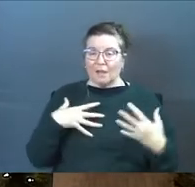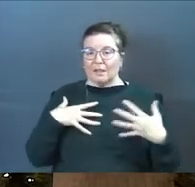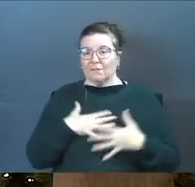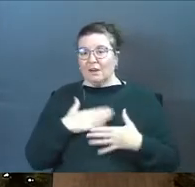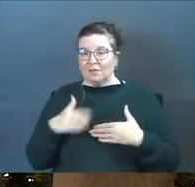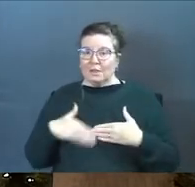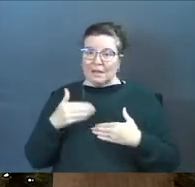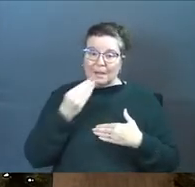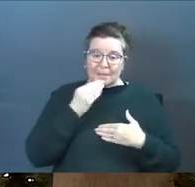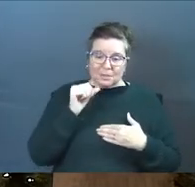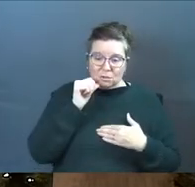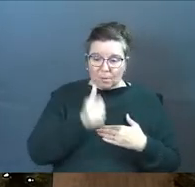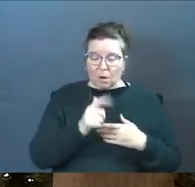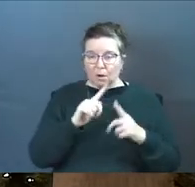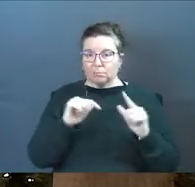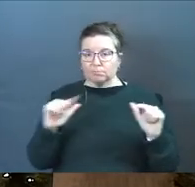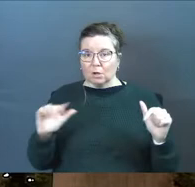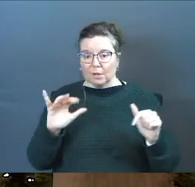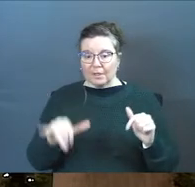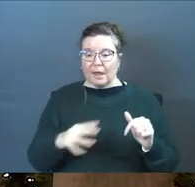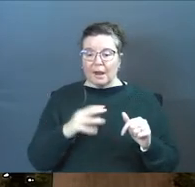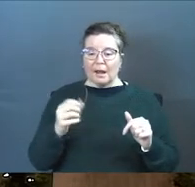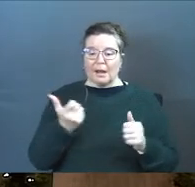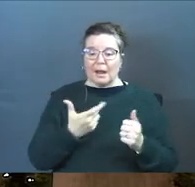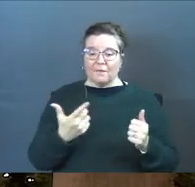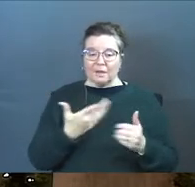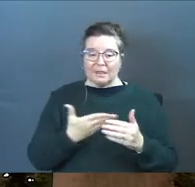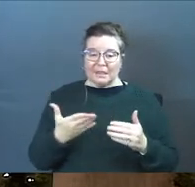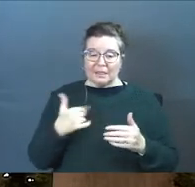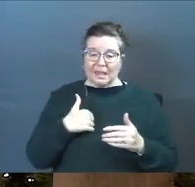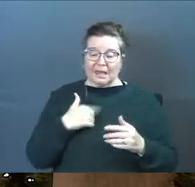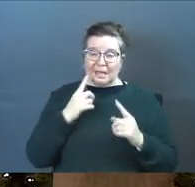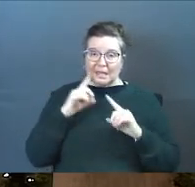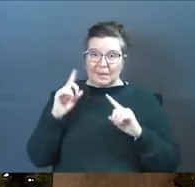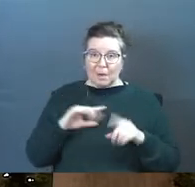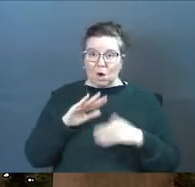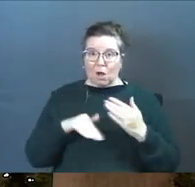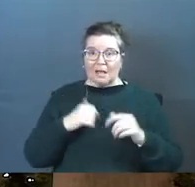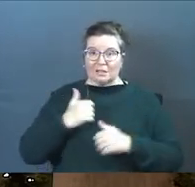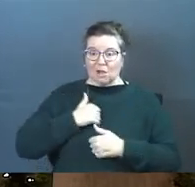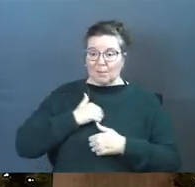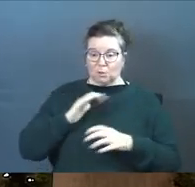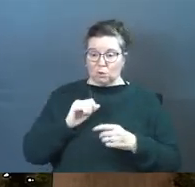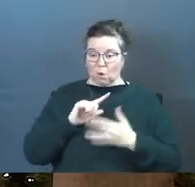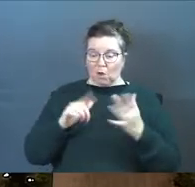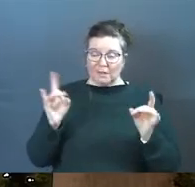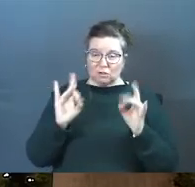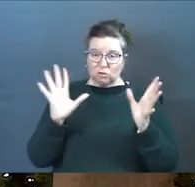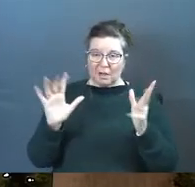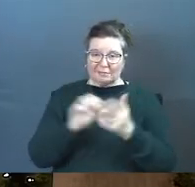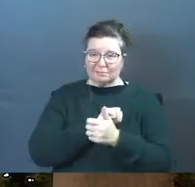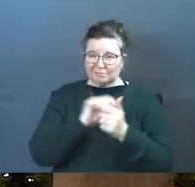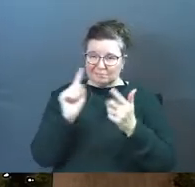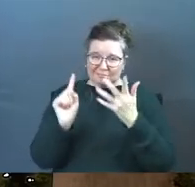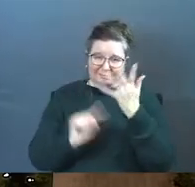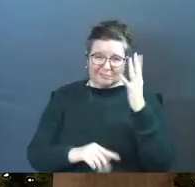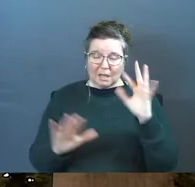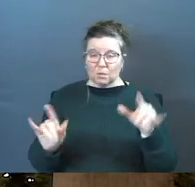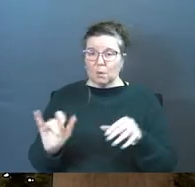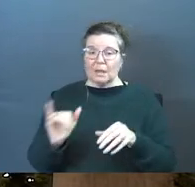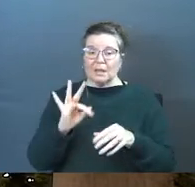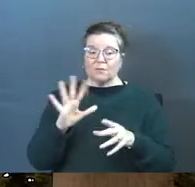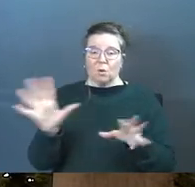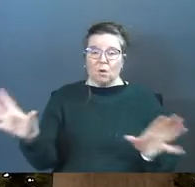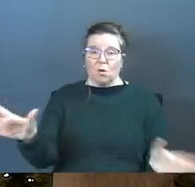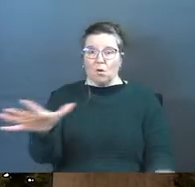fear about my next meal tomorrow and all of that and every single thing that he had commanded all of his armies to do all the atrocities that they had done as well